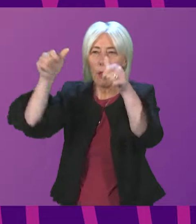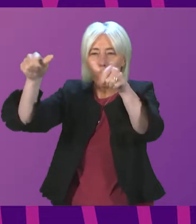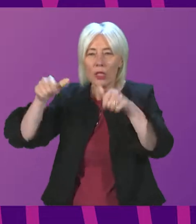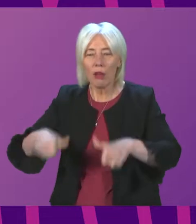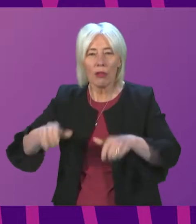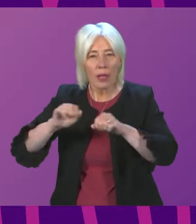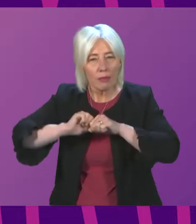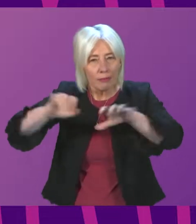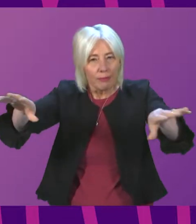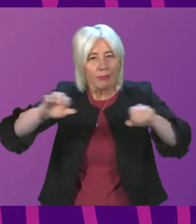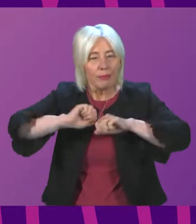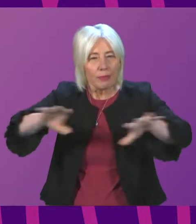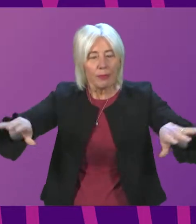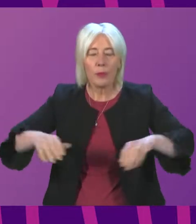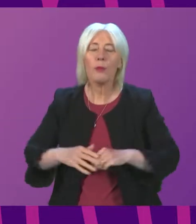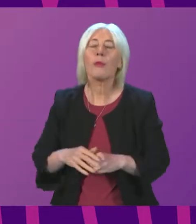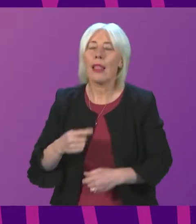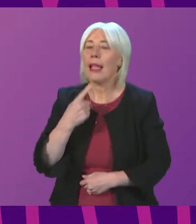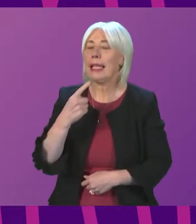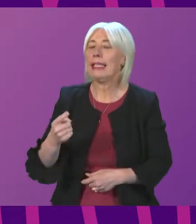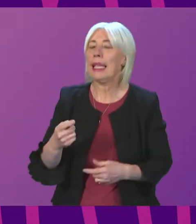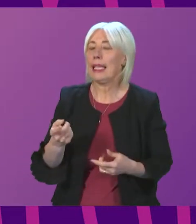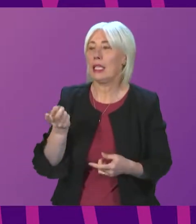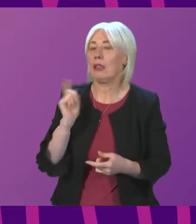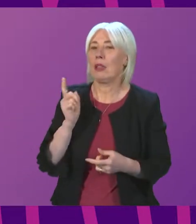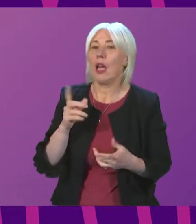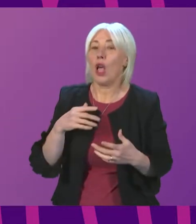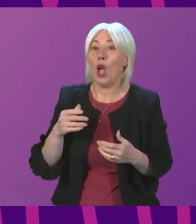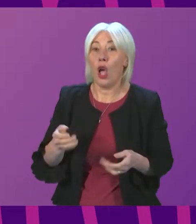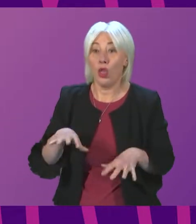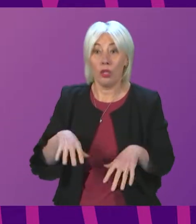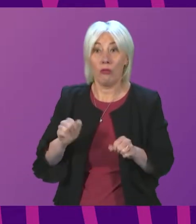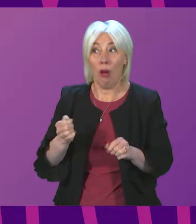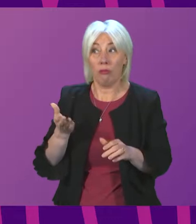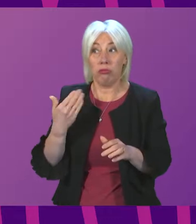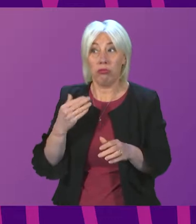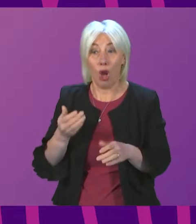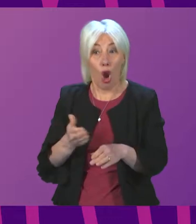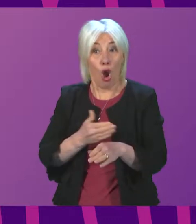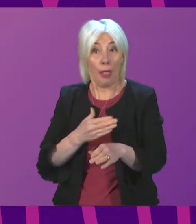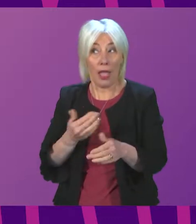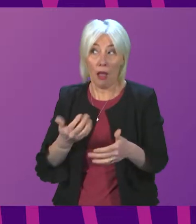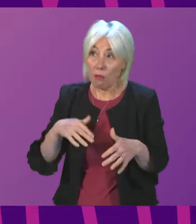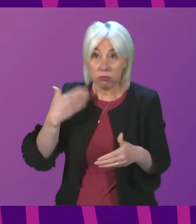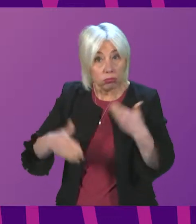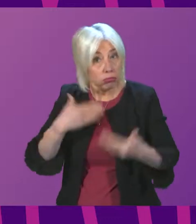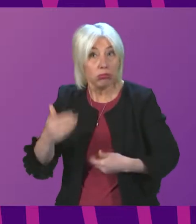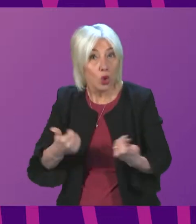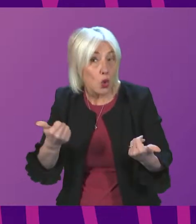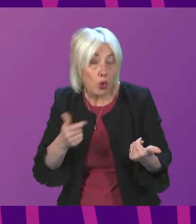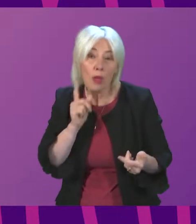Scotland. I indicated in my opening remarks, early uptake has been good, which I think suggests that there are many people who do